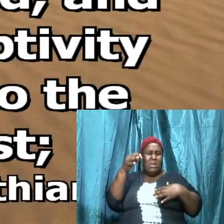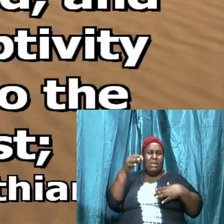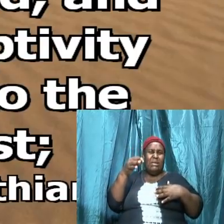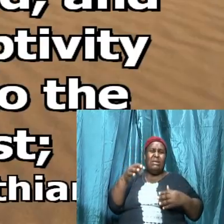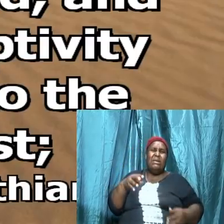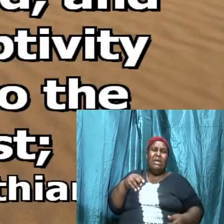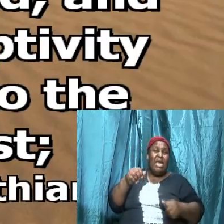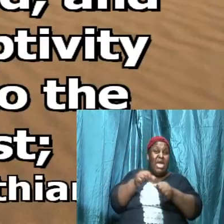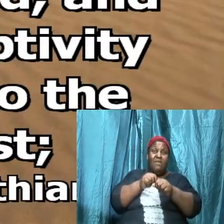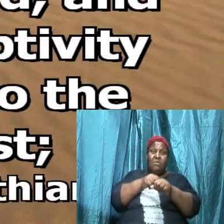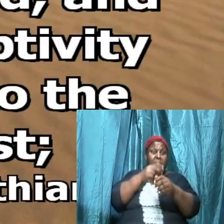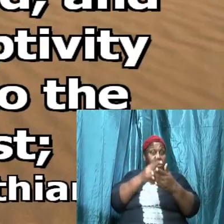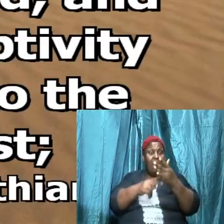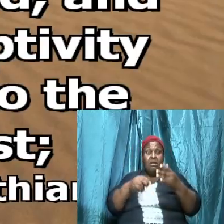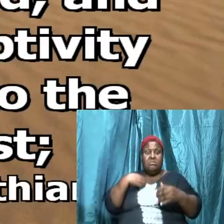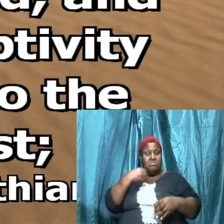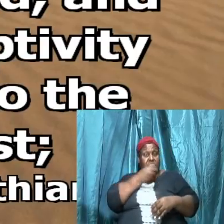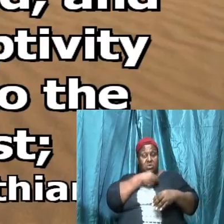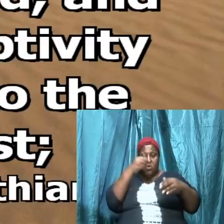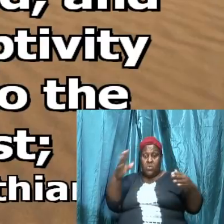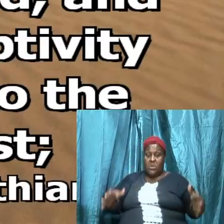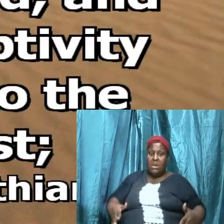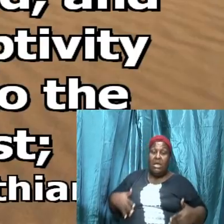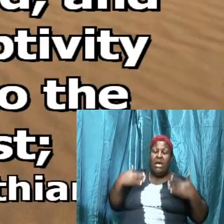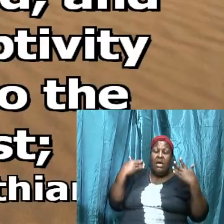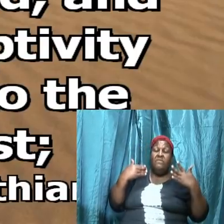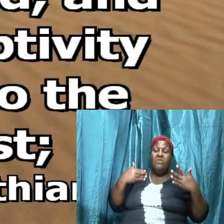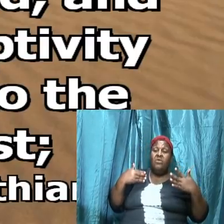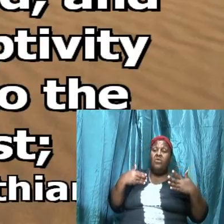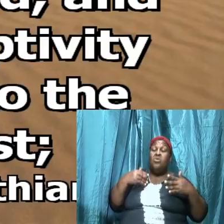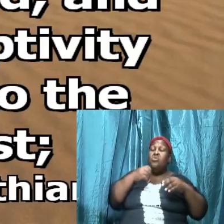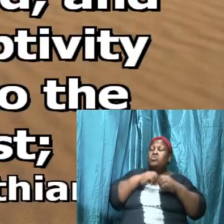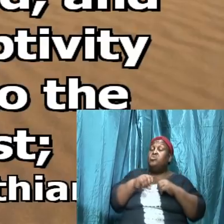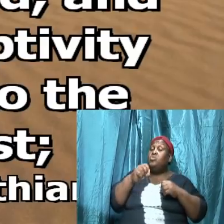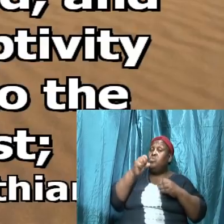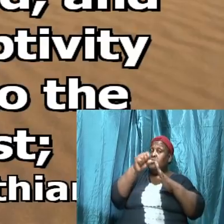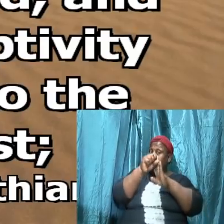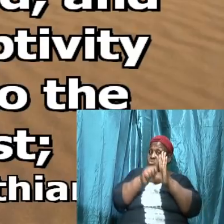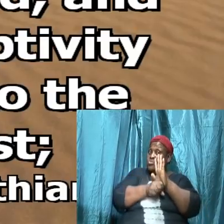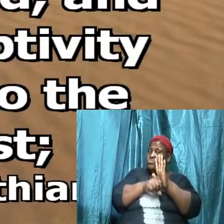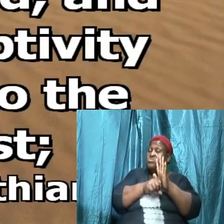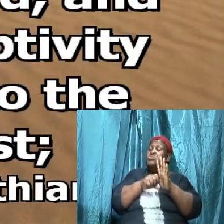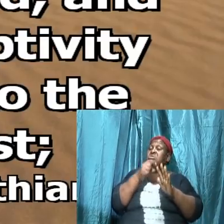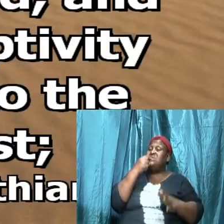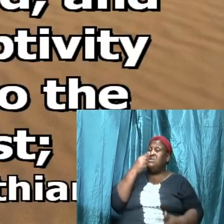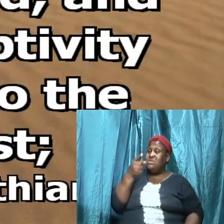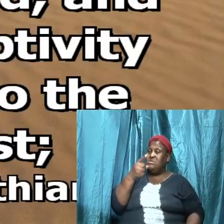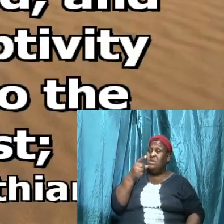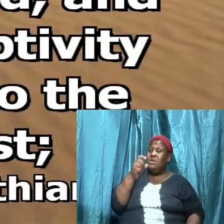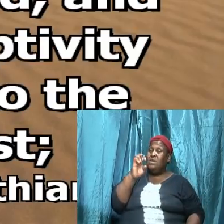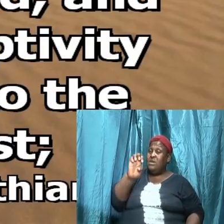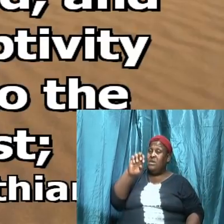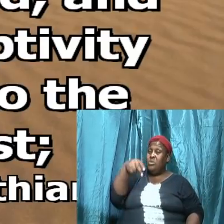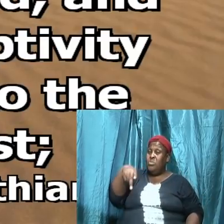so based on the scripture that we read in Ephesians chapter 6 and verse 11